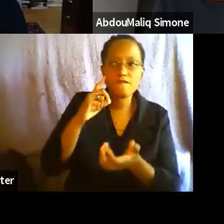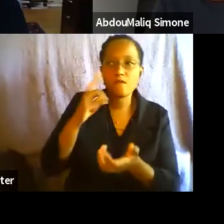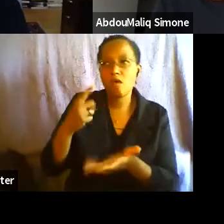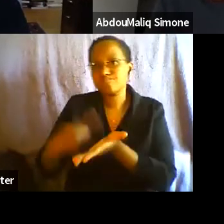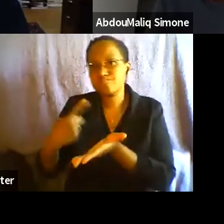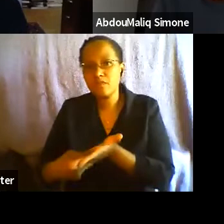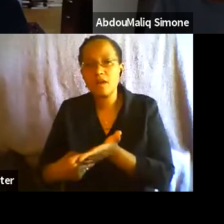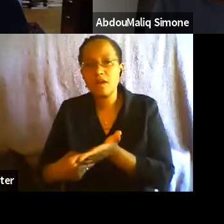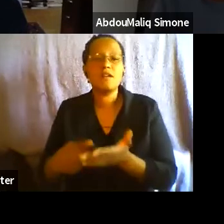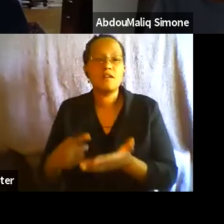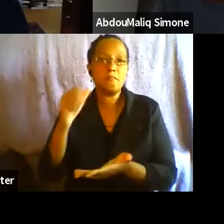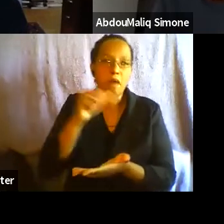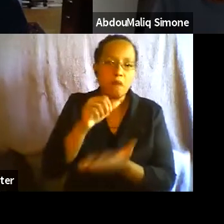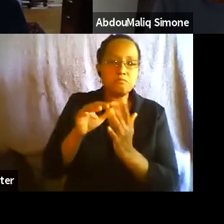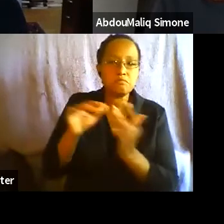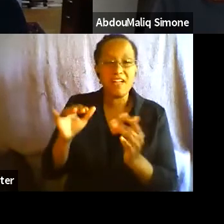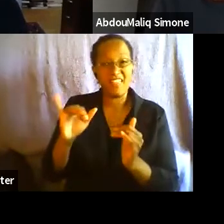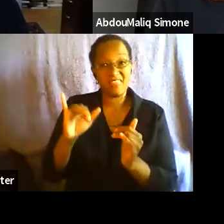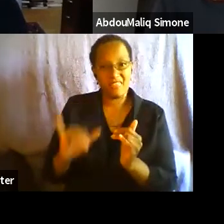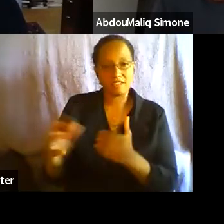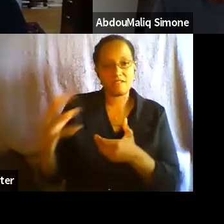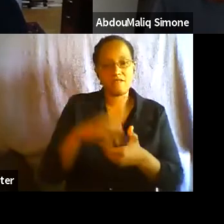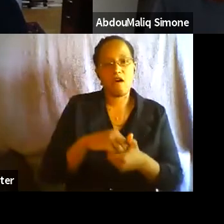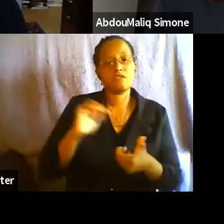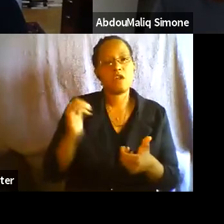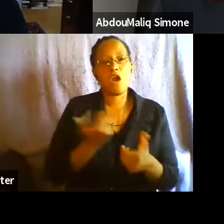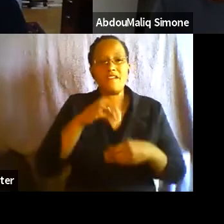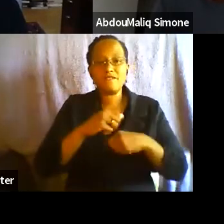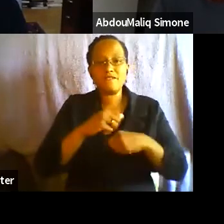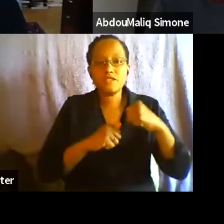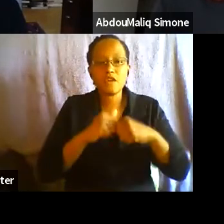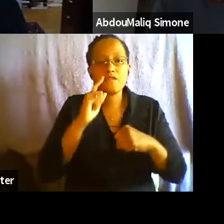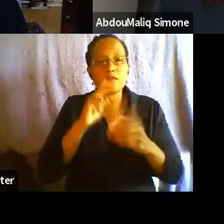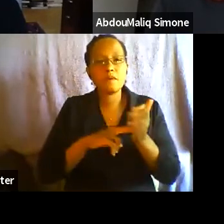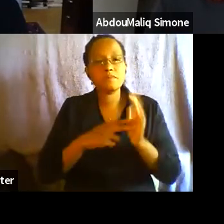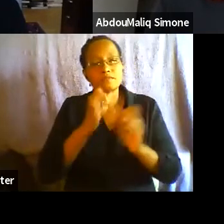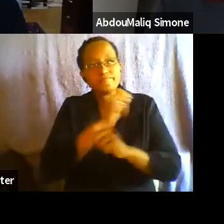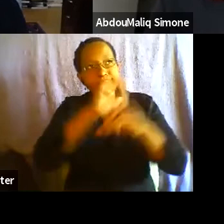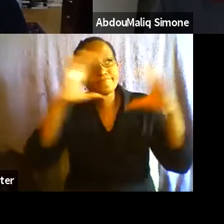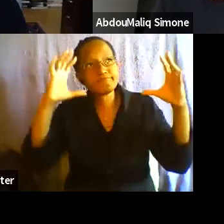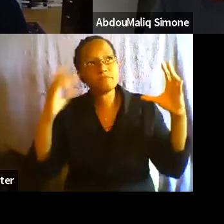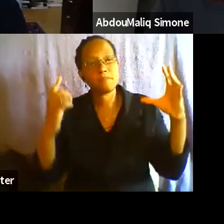infrastructure of building and imagining something different. Holding that building while also always questioning